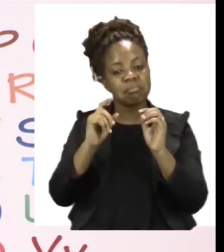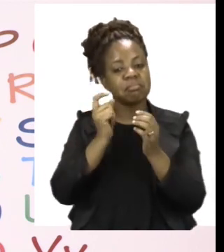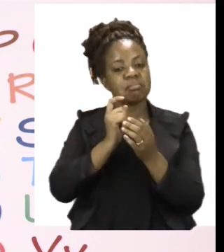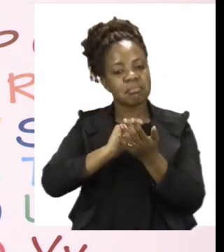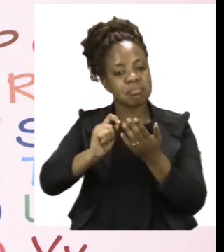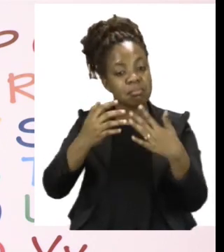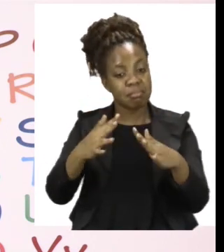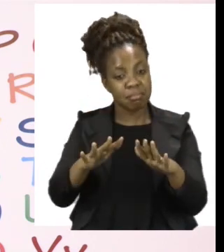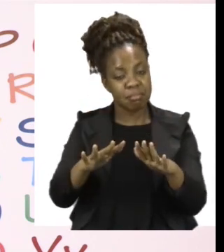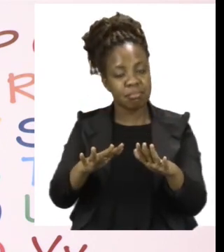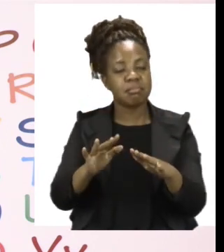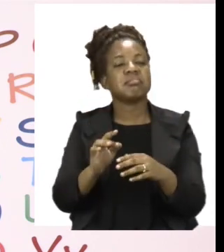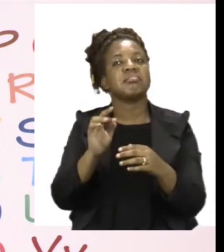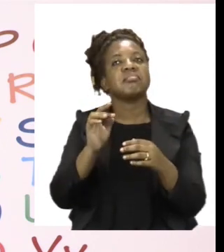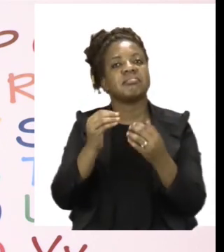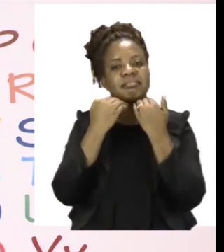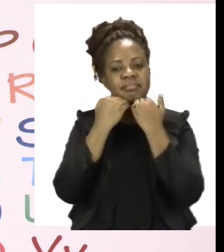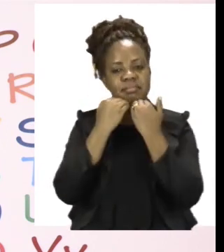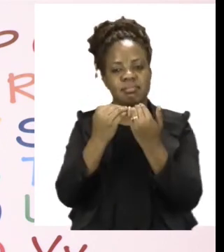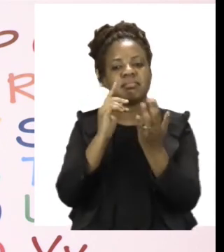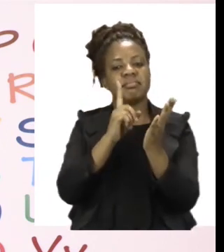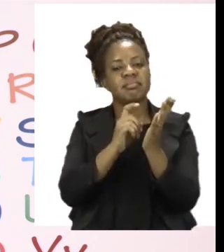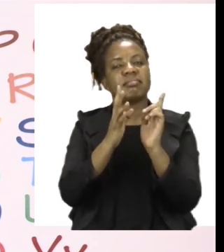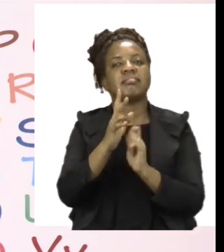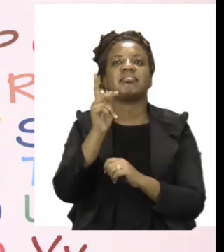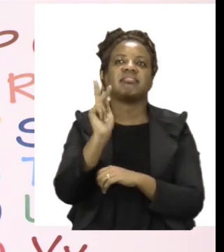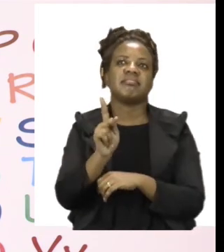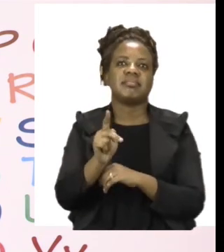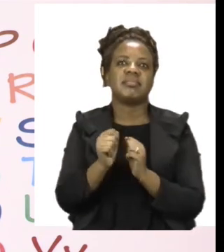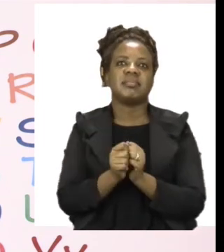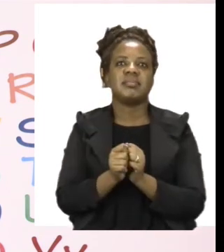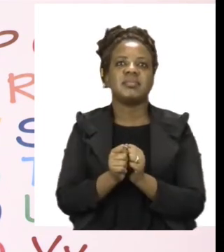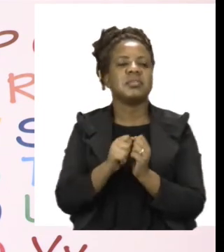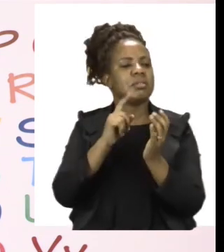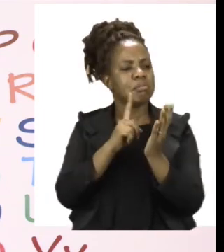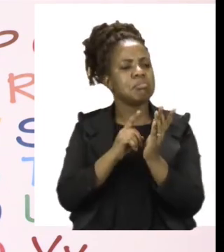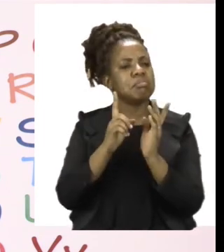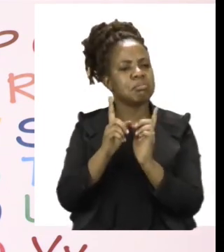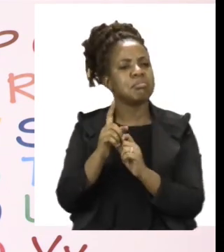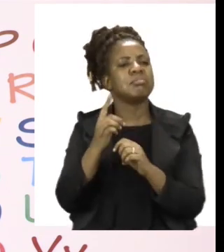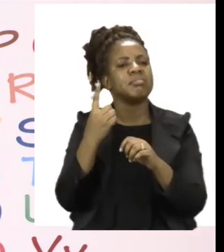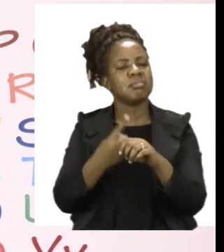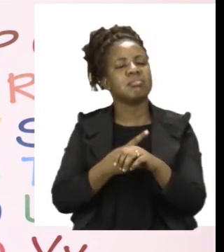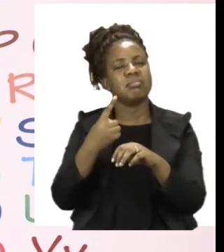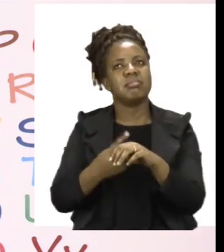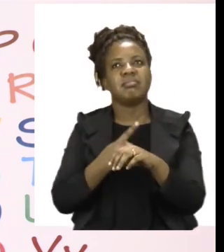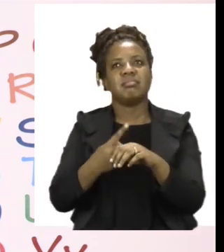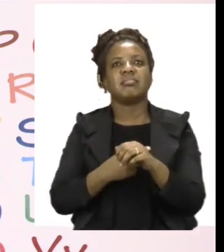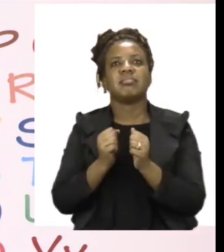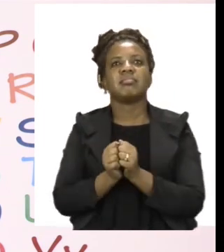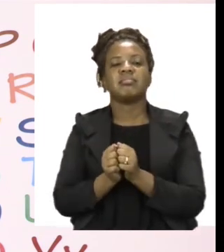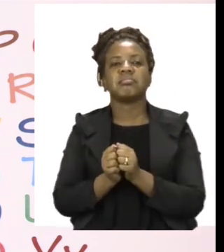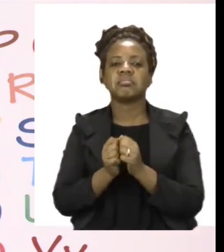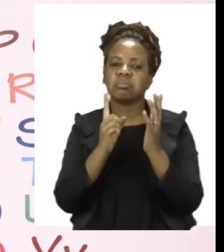to sanitize. Make sure that you make sanitizing a regular thing. But if you do not have sanitizer